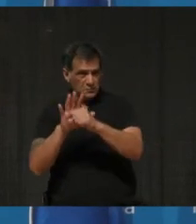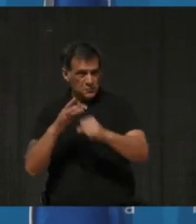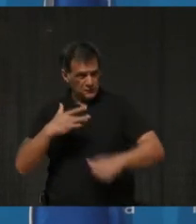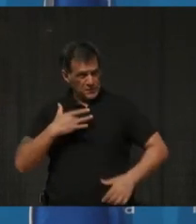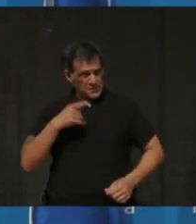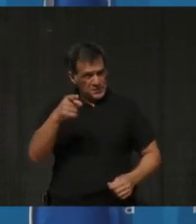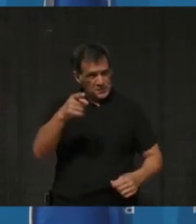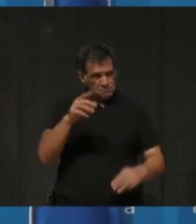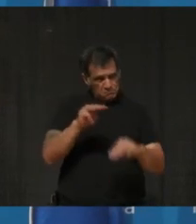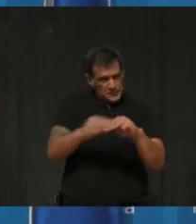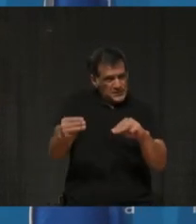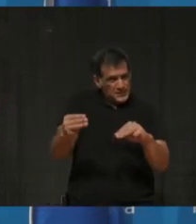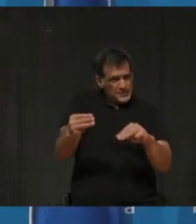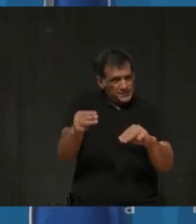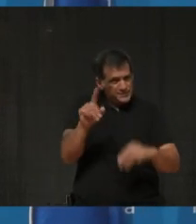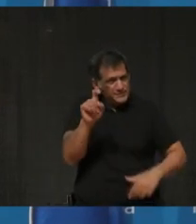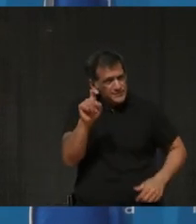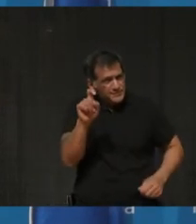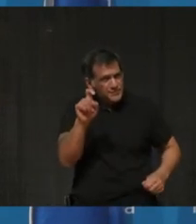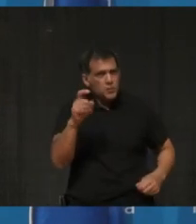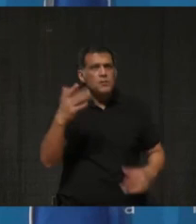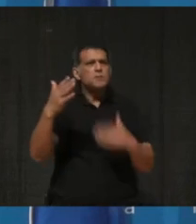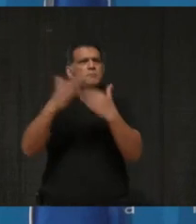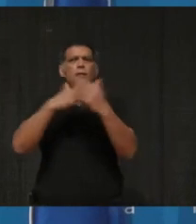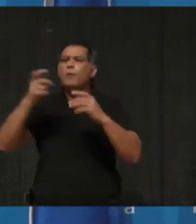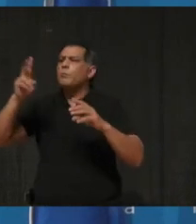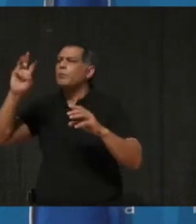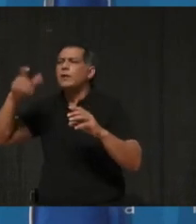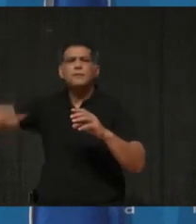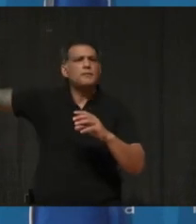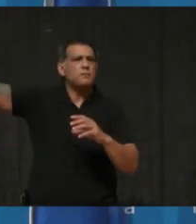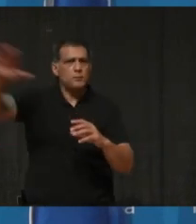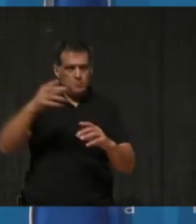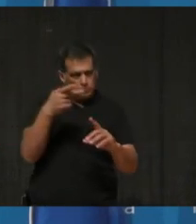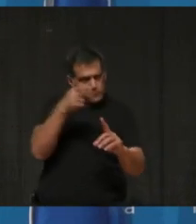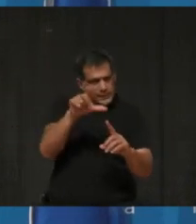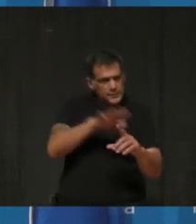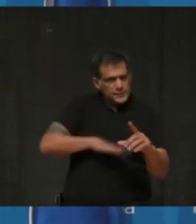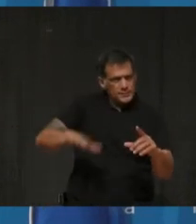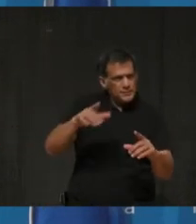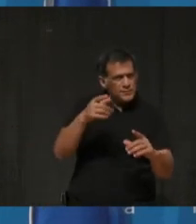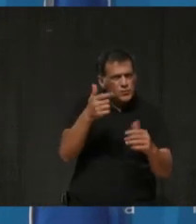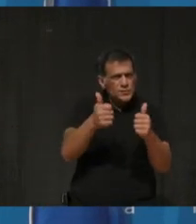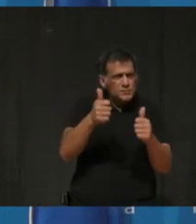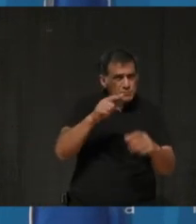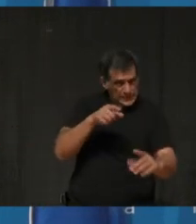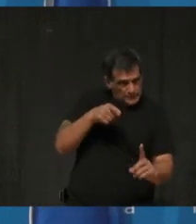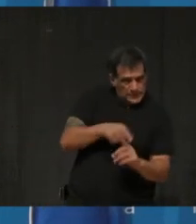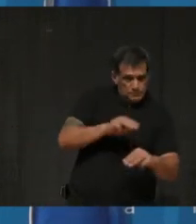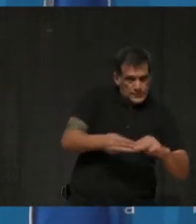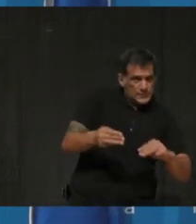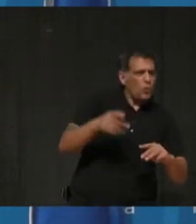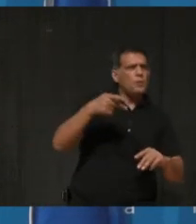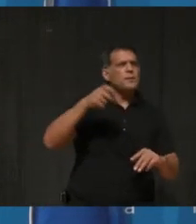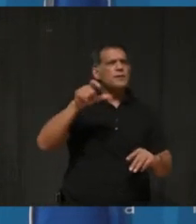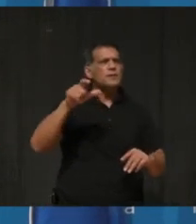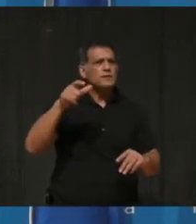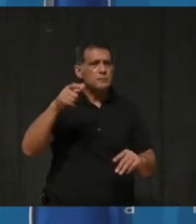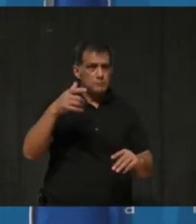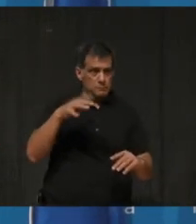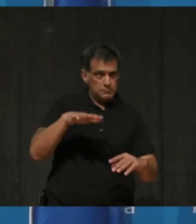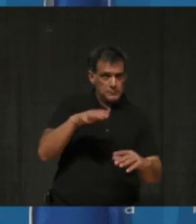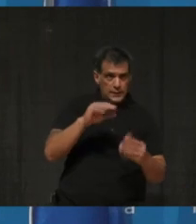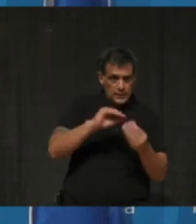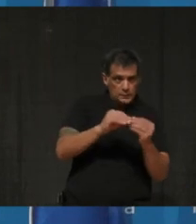regardless of where Peel is, including Brampton, and are you assuming that the numbers that